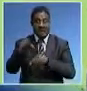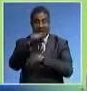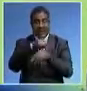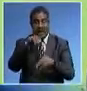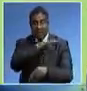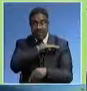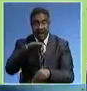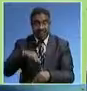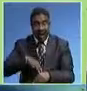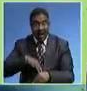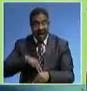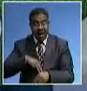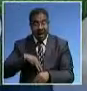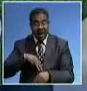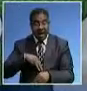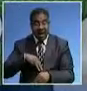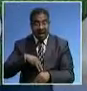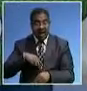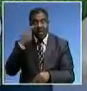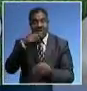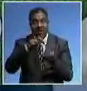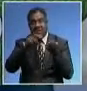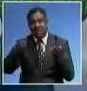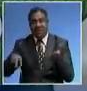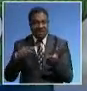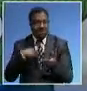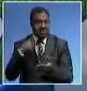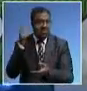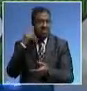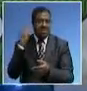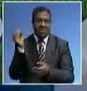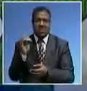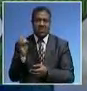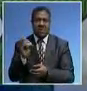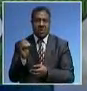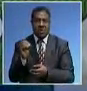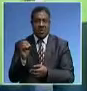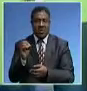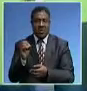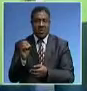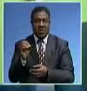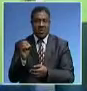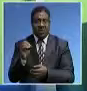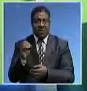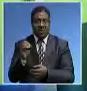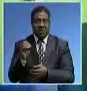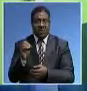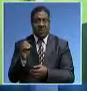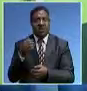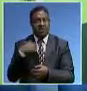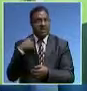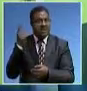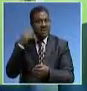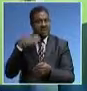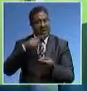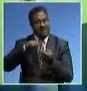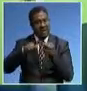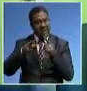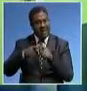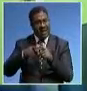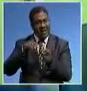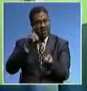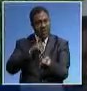who has defected. I heard about my friend, Dr. Hamukale.